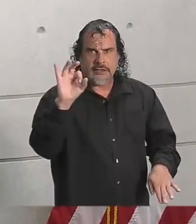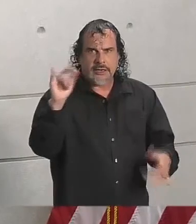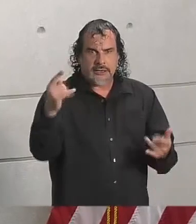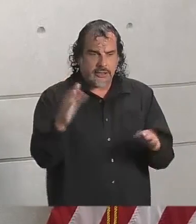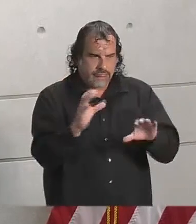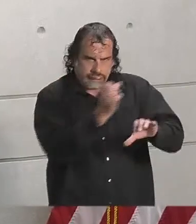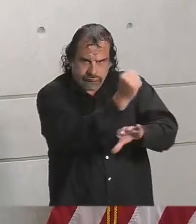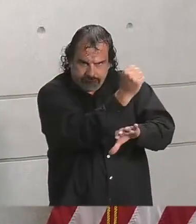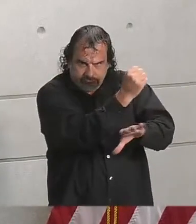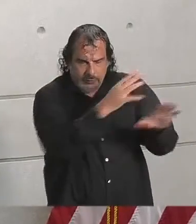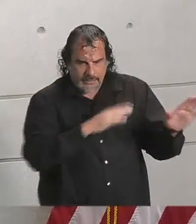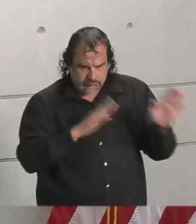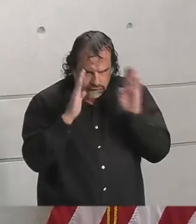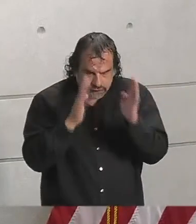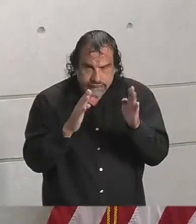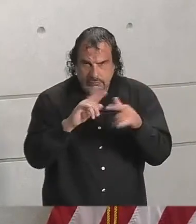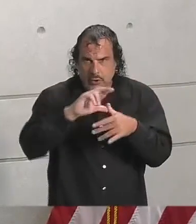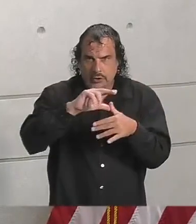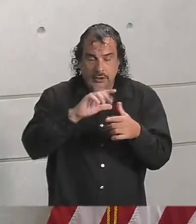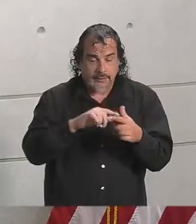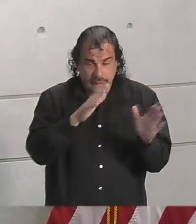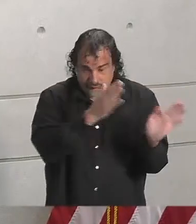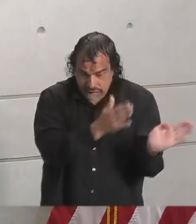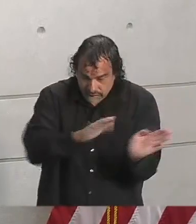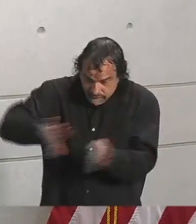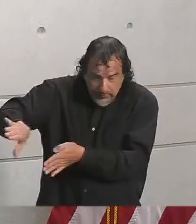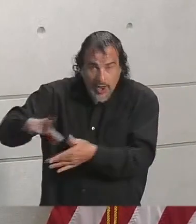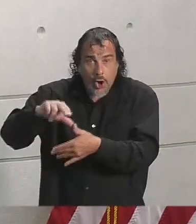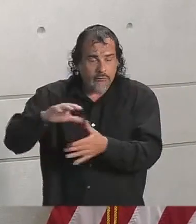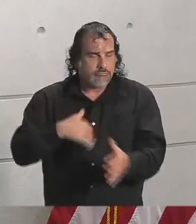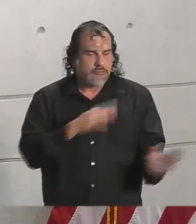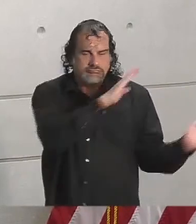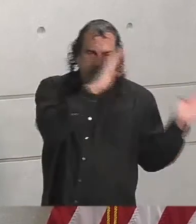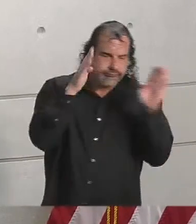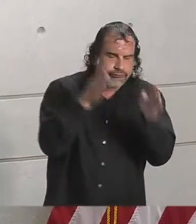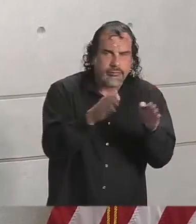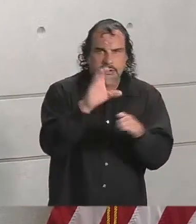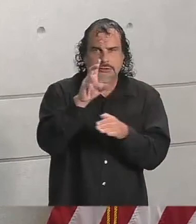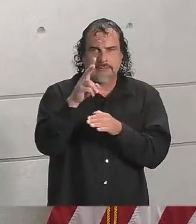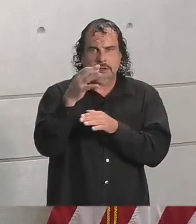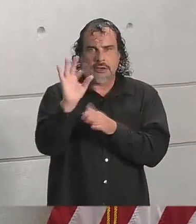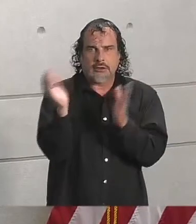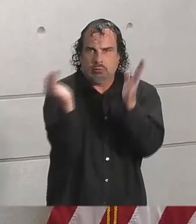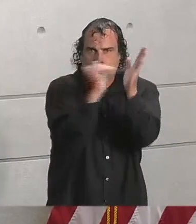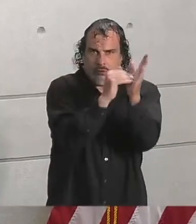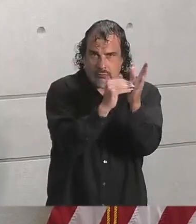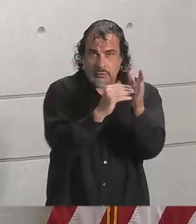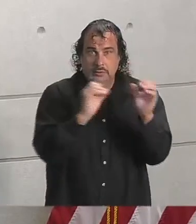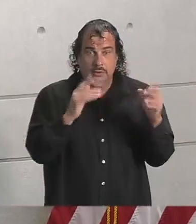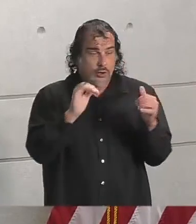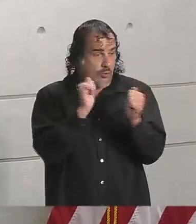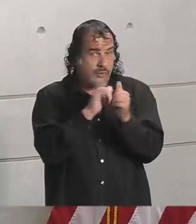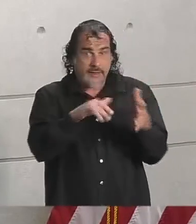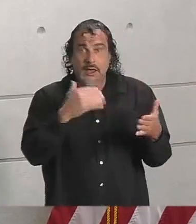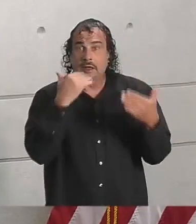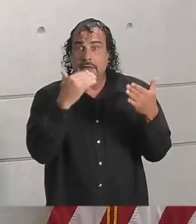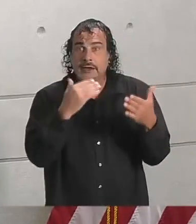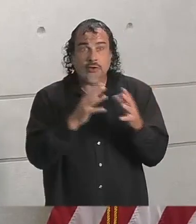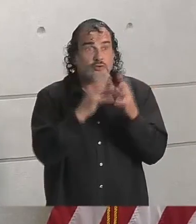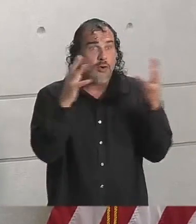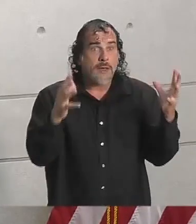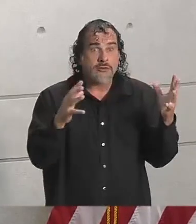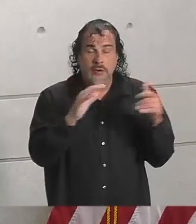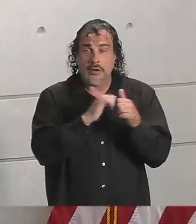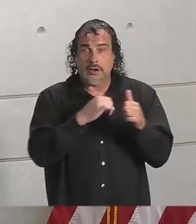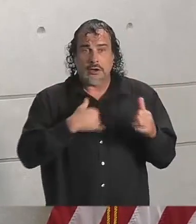we will start doing that again once the hurricane leaves Mississippi. And so with that, thank you all very much for being